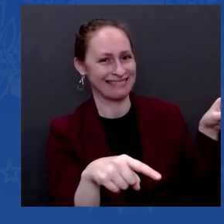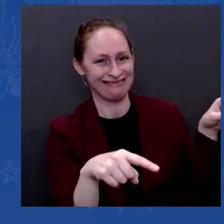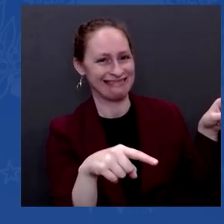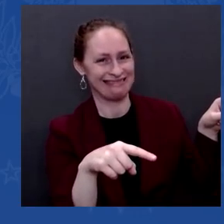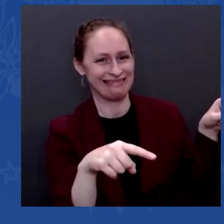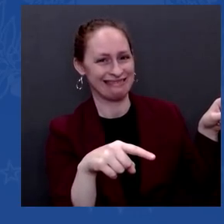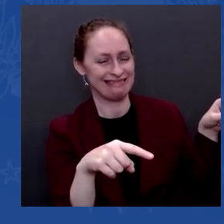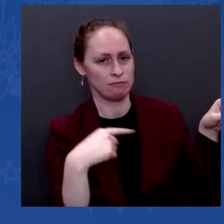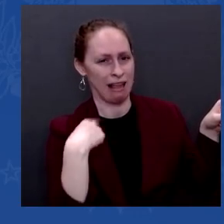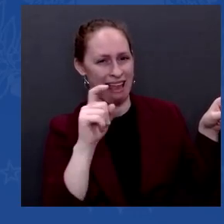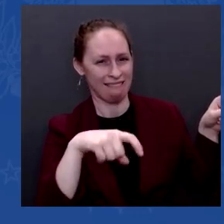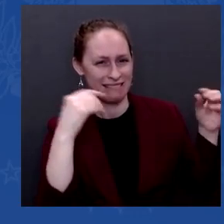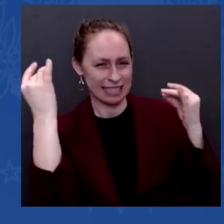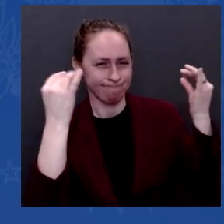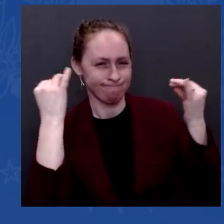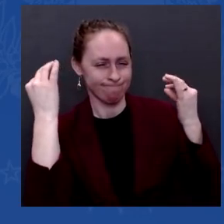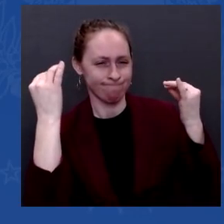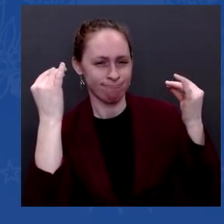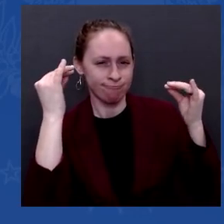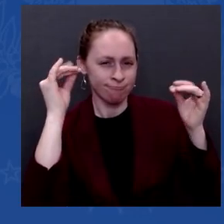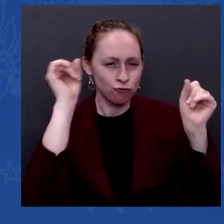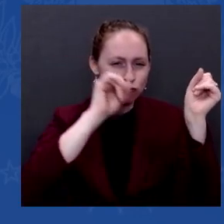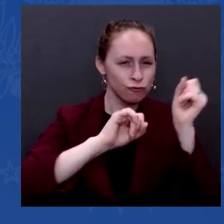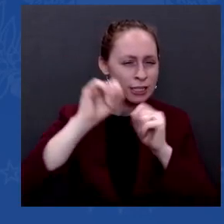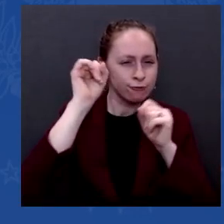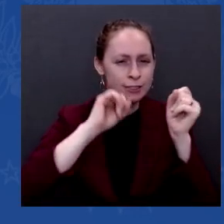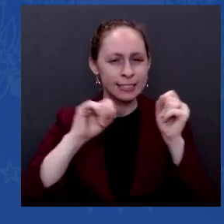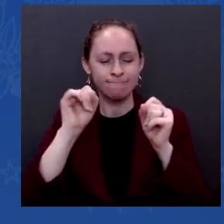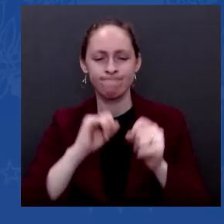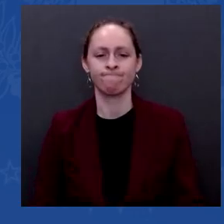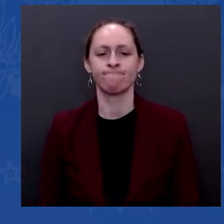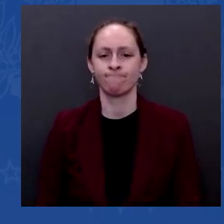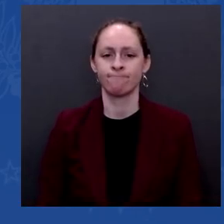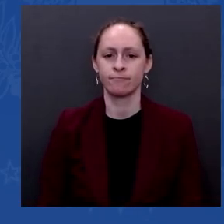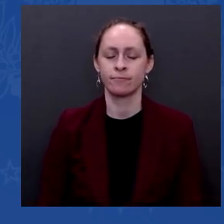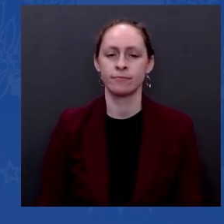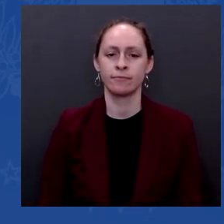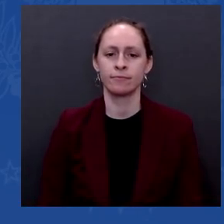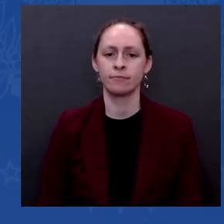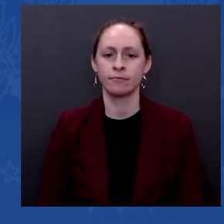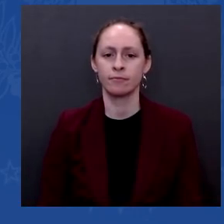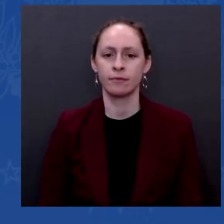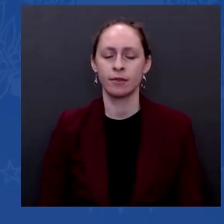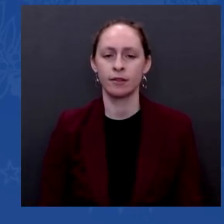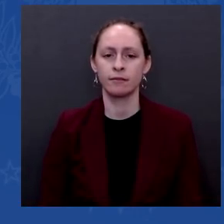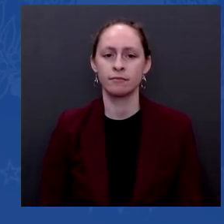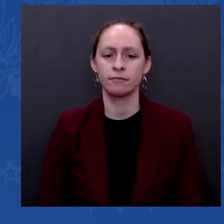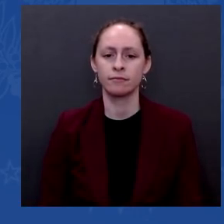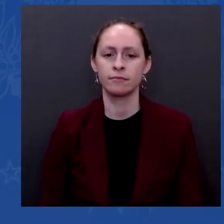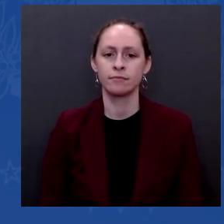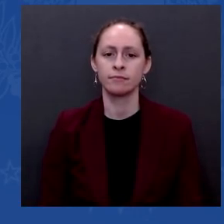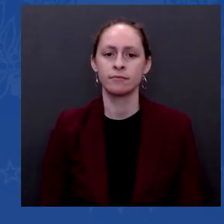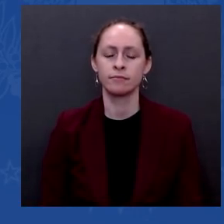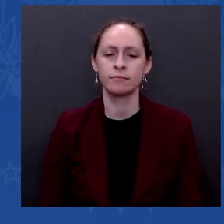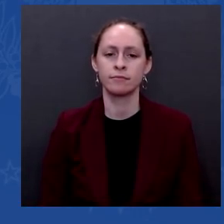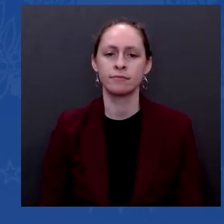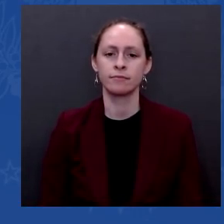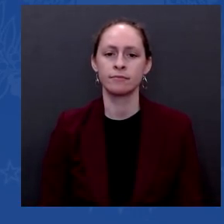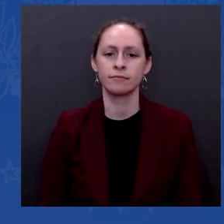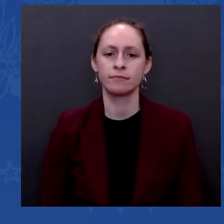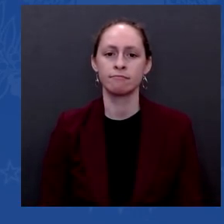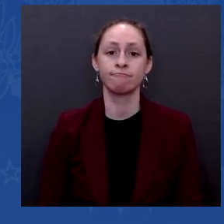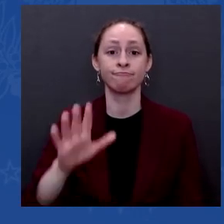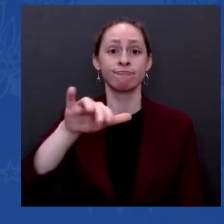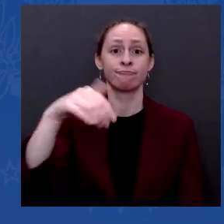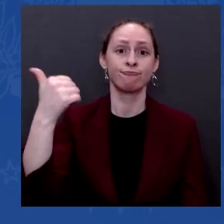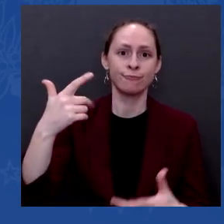people are paying more for a pound of hamburger meat than they ever paid. Well, one of the reasons for that is you don't have that many